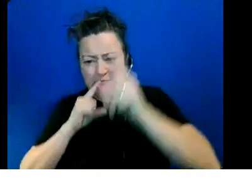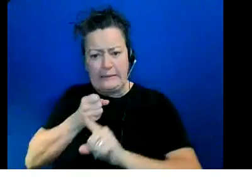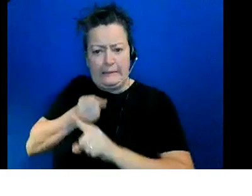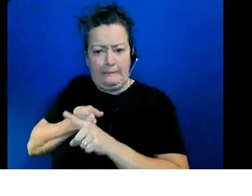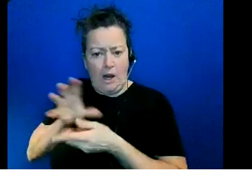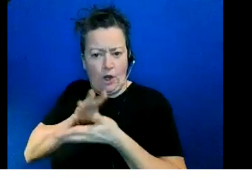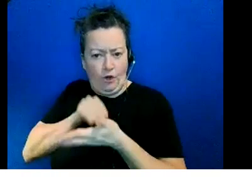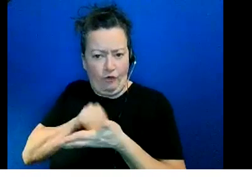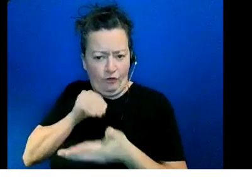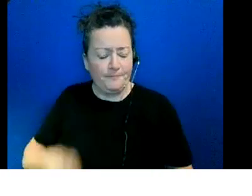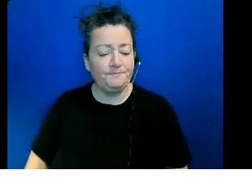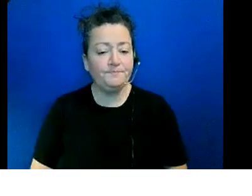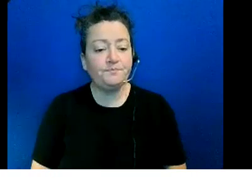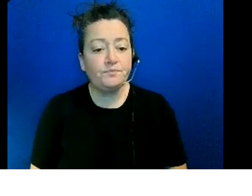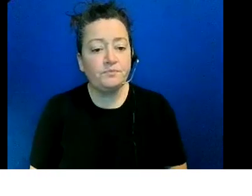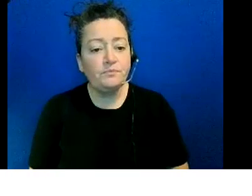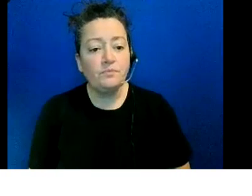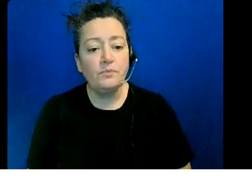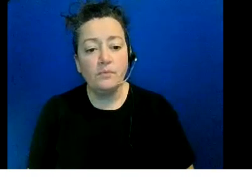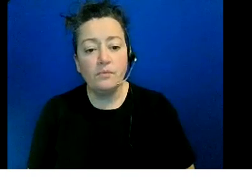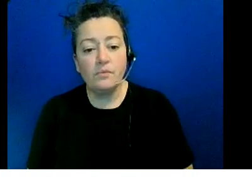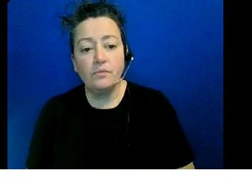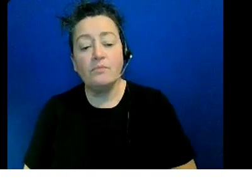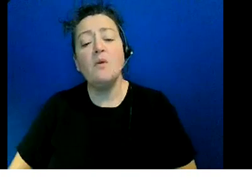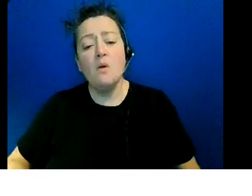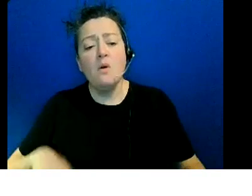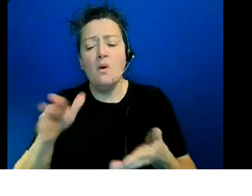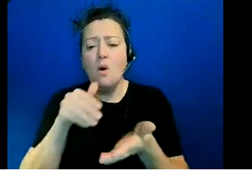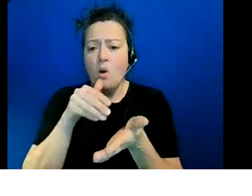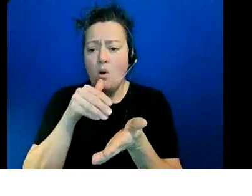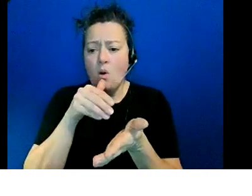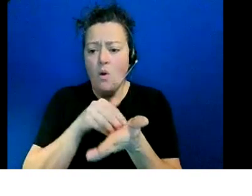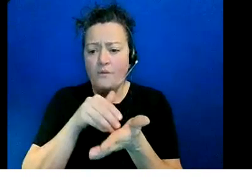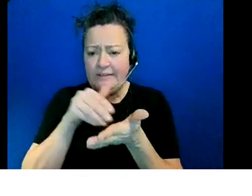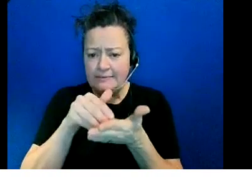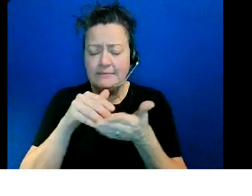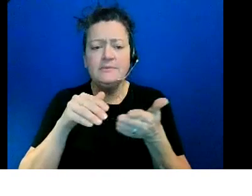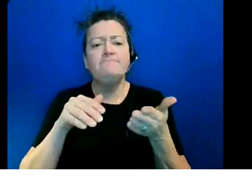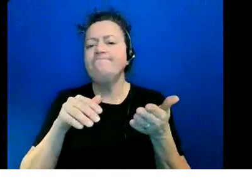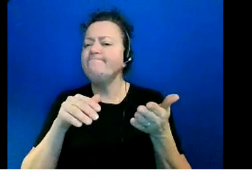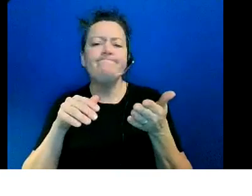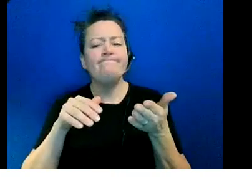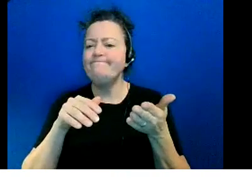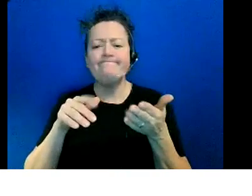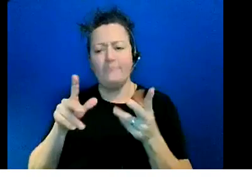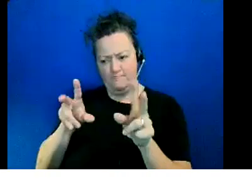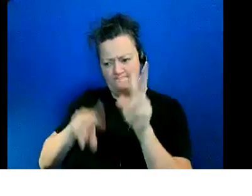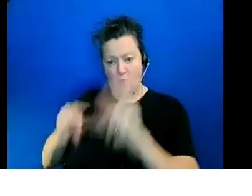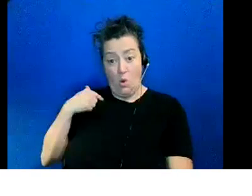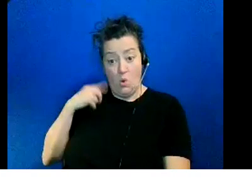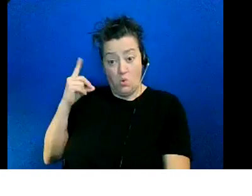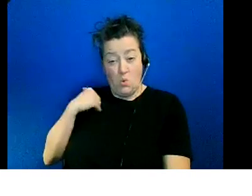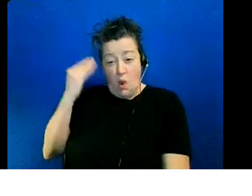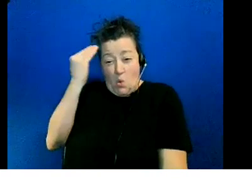so very often we find that we don't really know what this why what is their true competence what can what they already